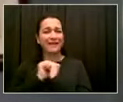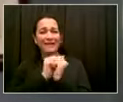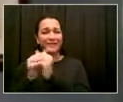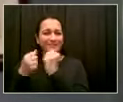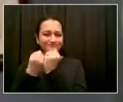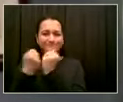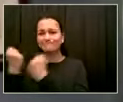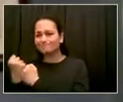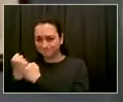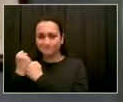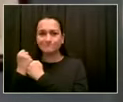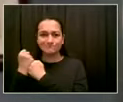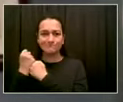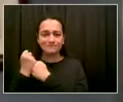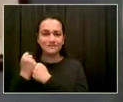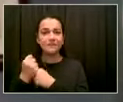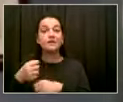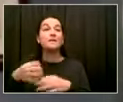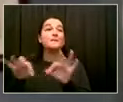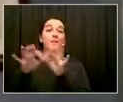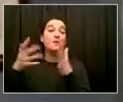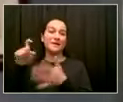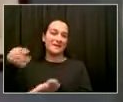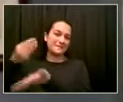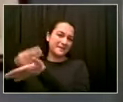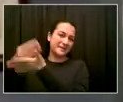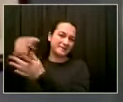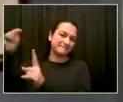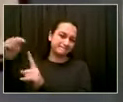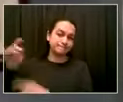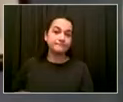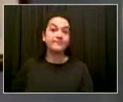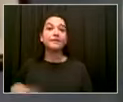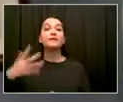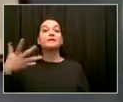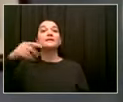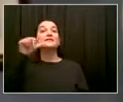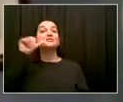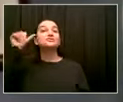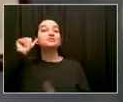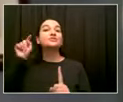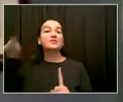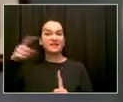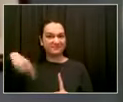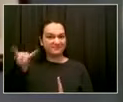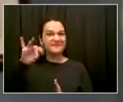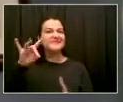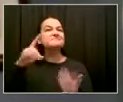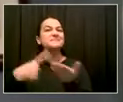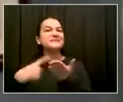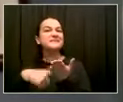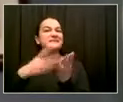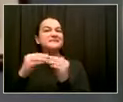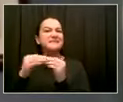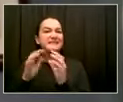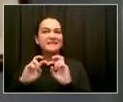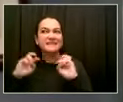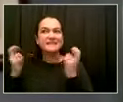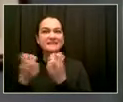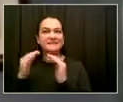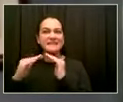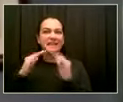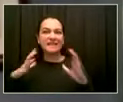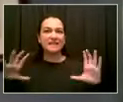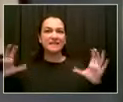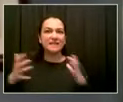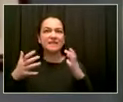what are we going to do about the increase in shootings happening in the community? And just two days ago in